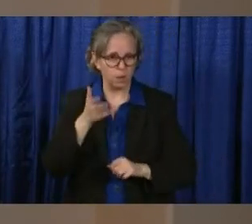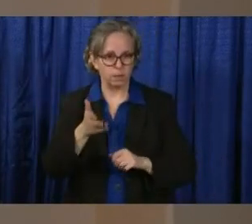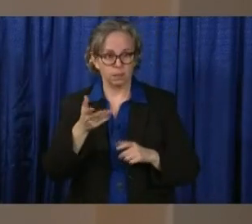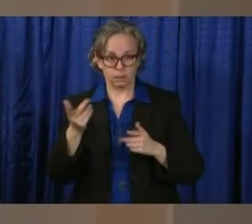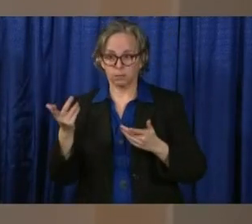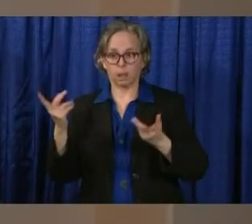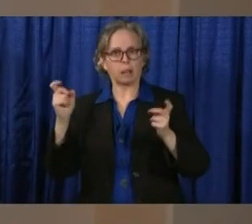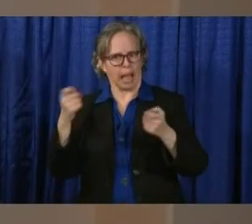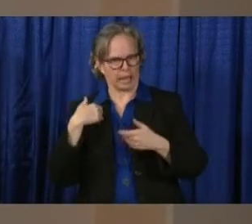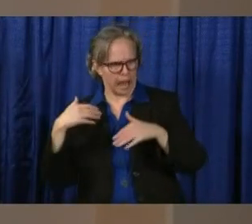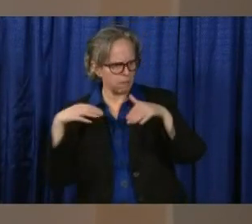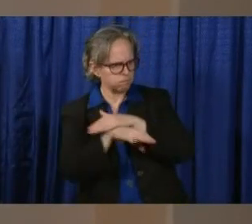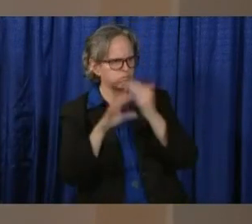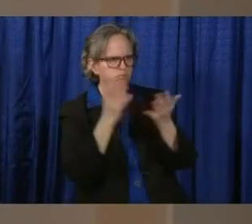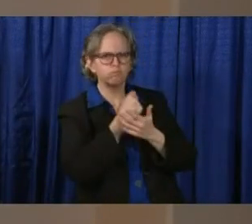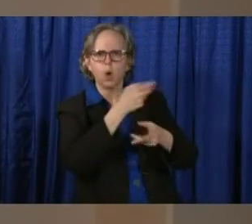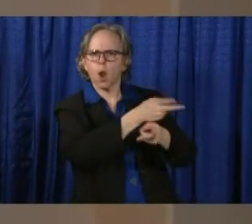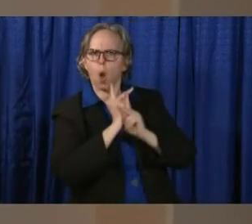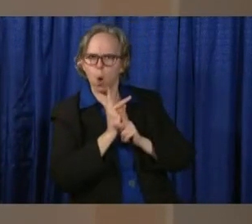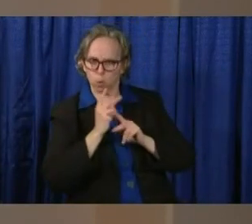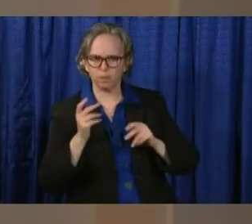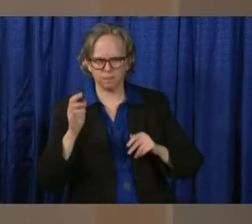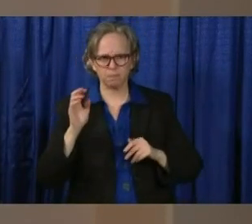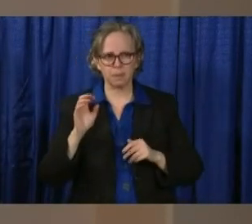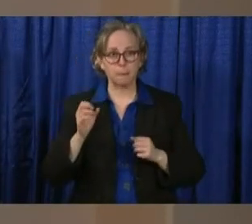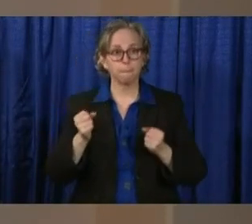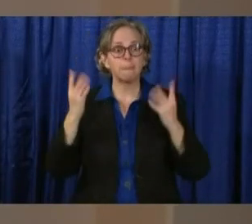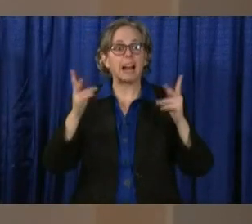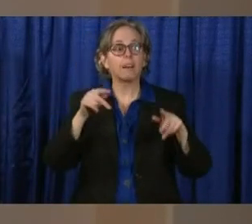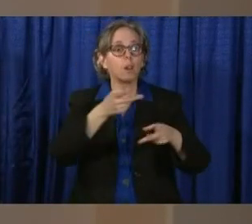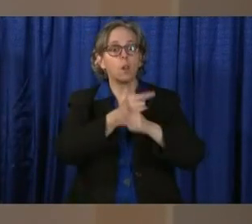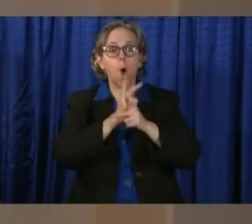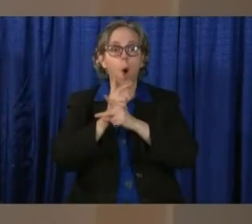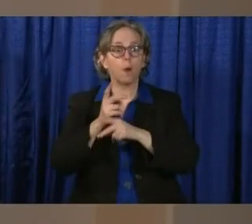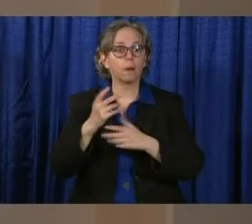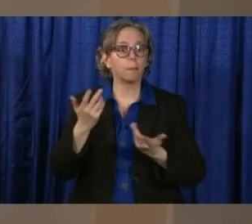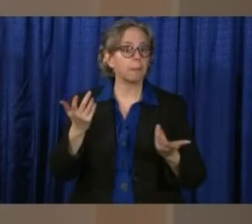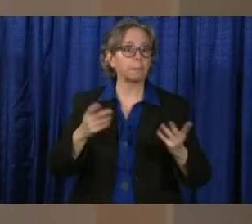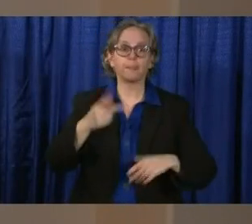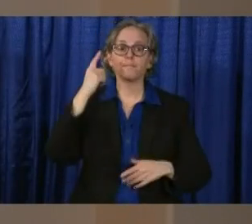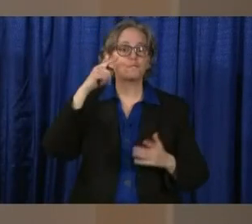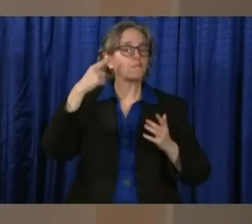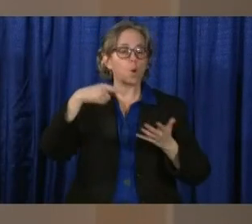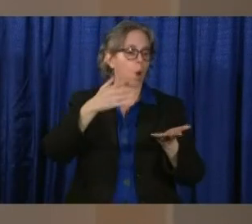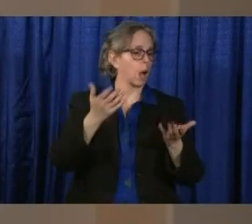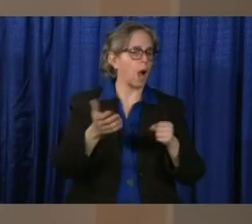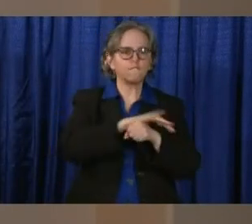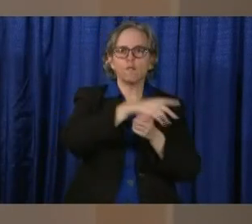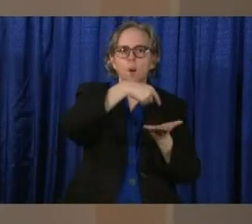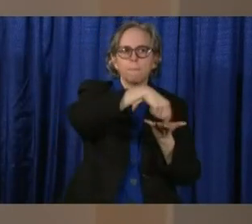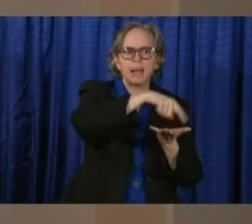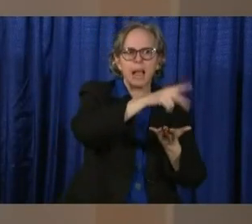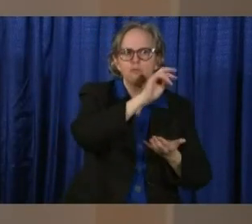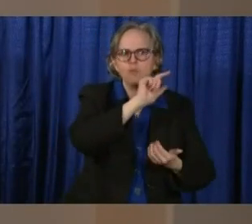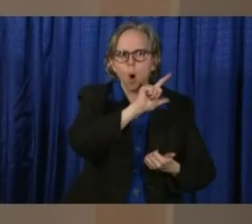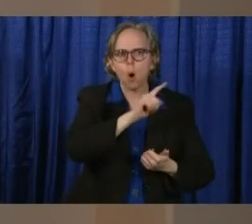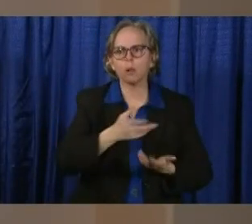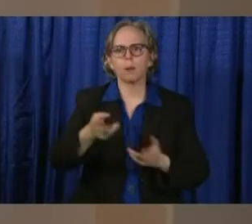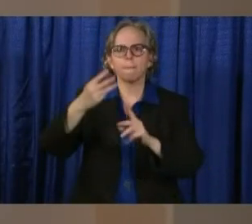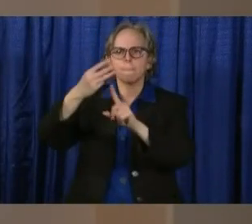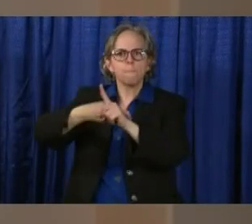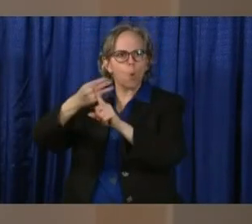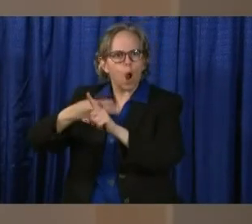forgivable for things like payroll to keep your employees on board, mortgage, rent, utilities.